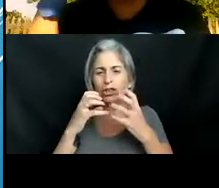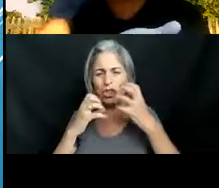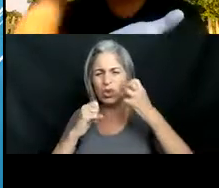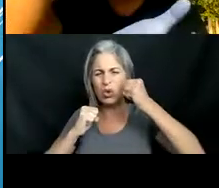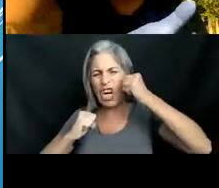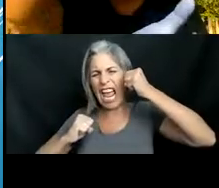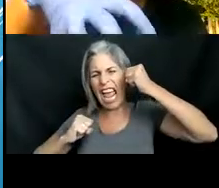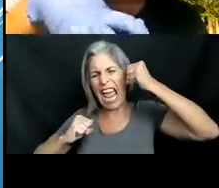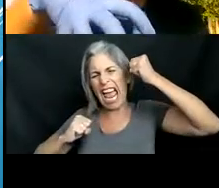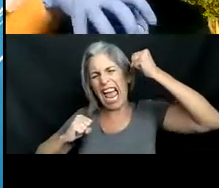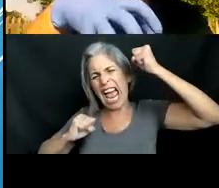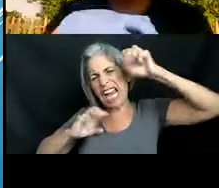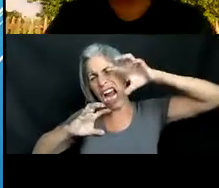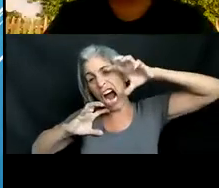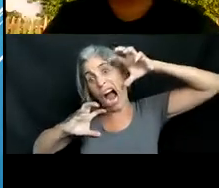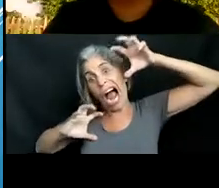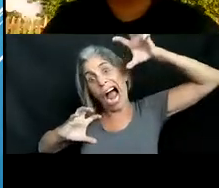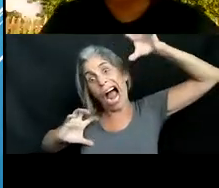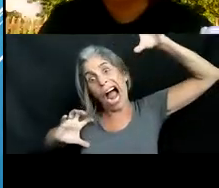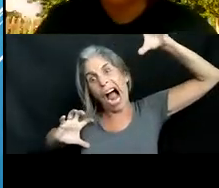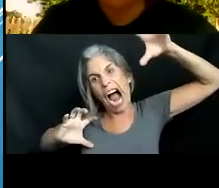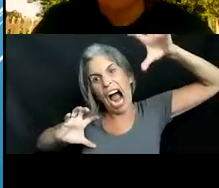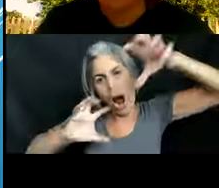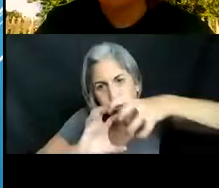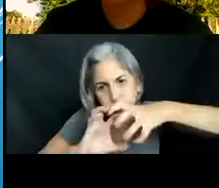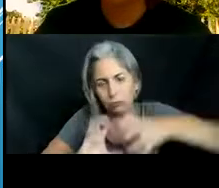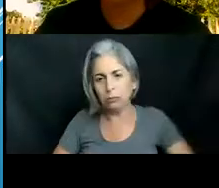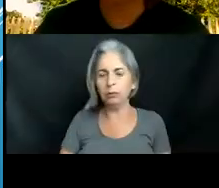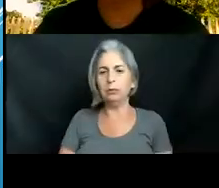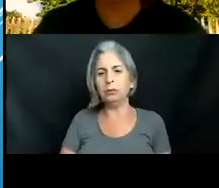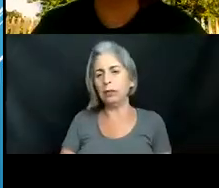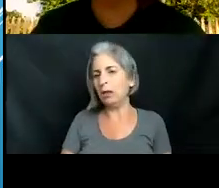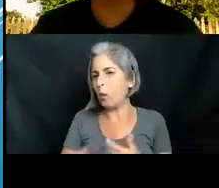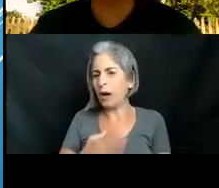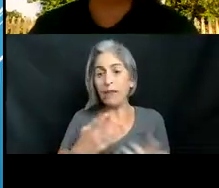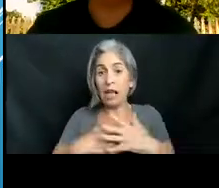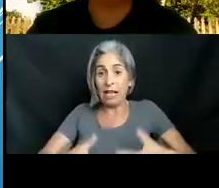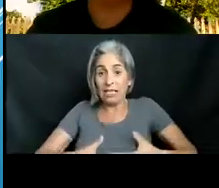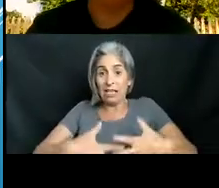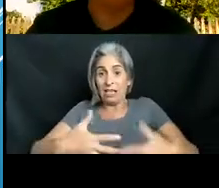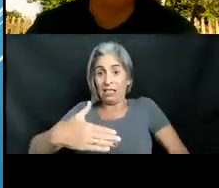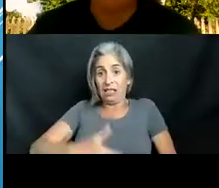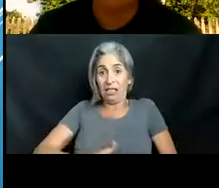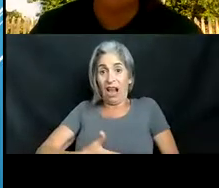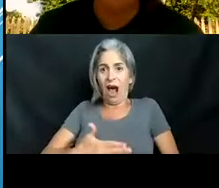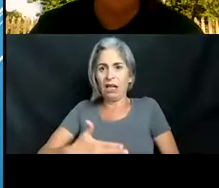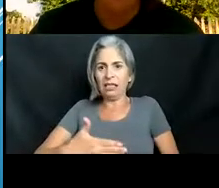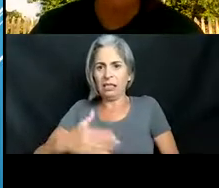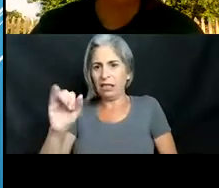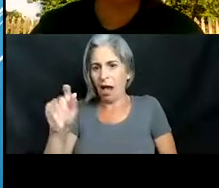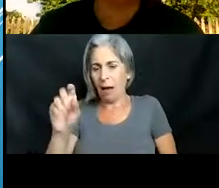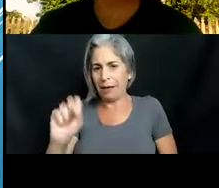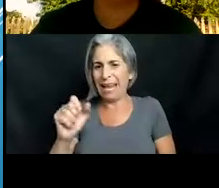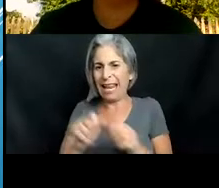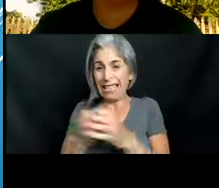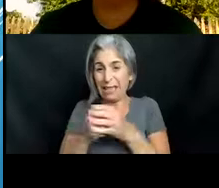with that membrane to clamp down on whatever its prey is um its stomach can expand to 30 times its regular size uh